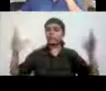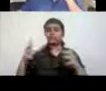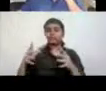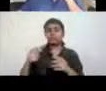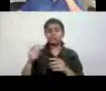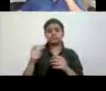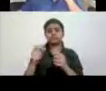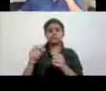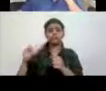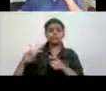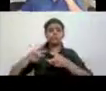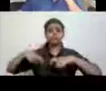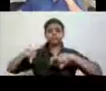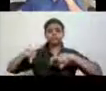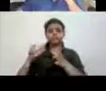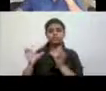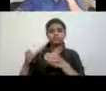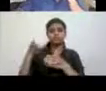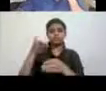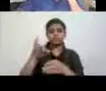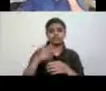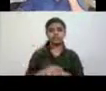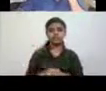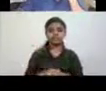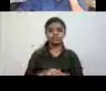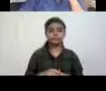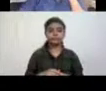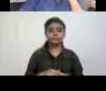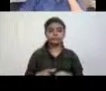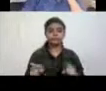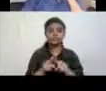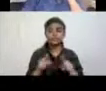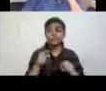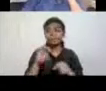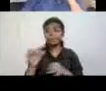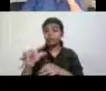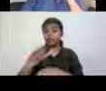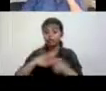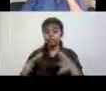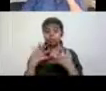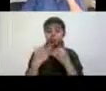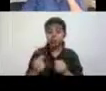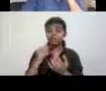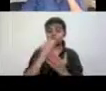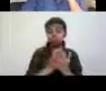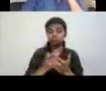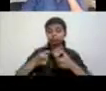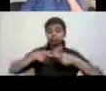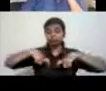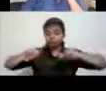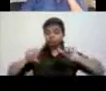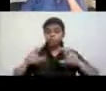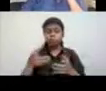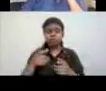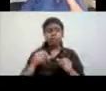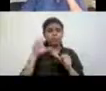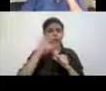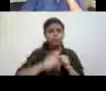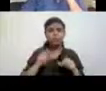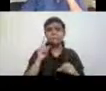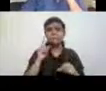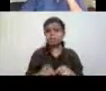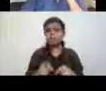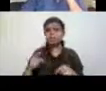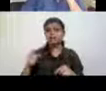There was a, an attempt to get the organization to make the conference more accessible and to make intellectual life more